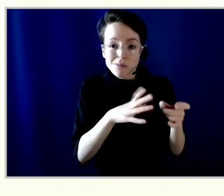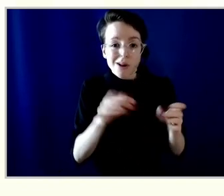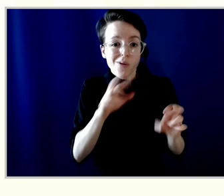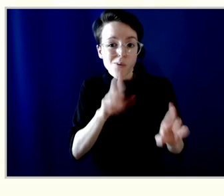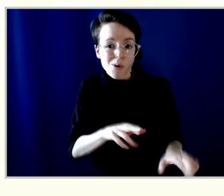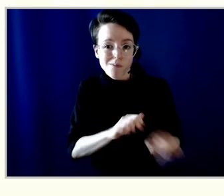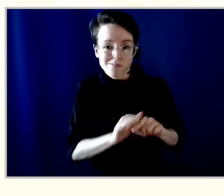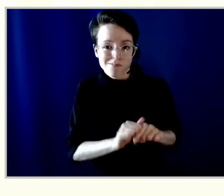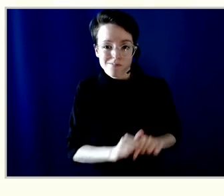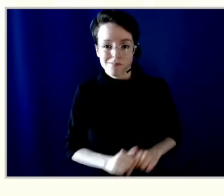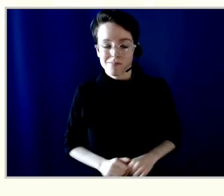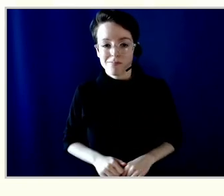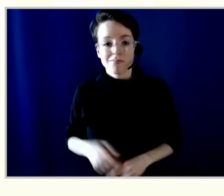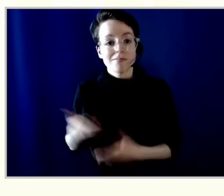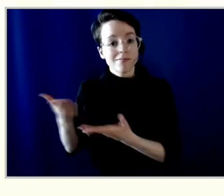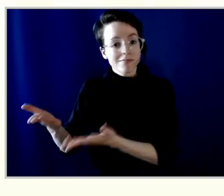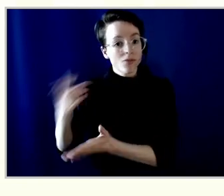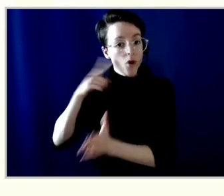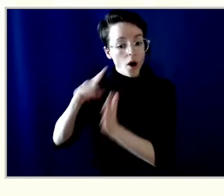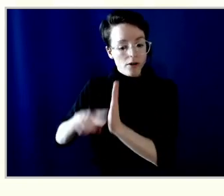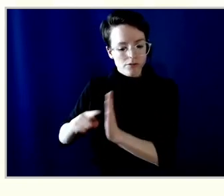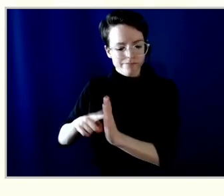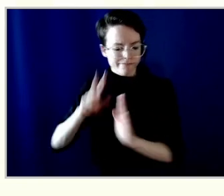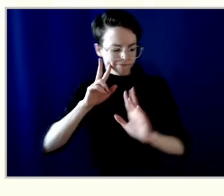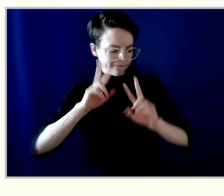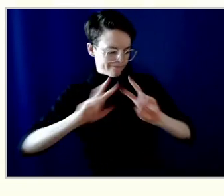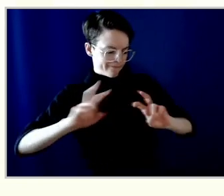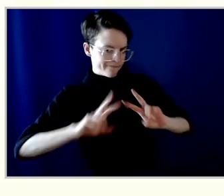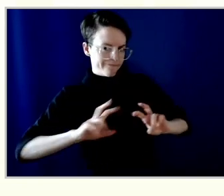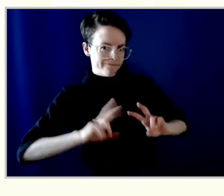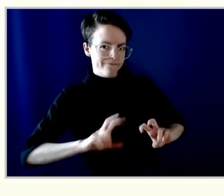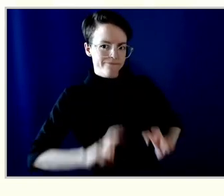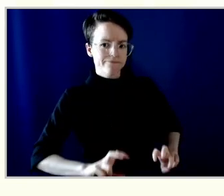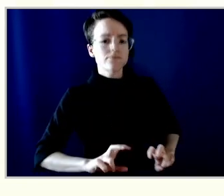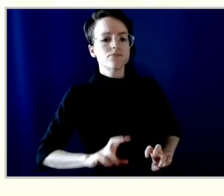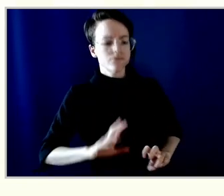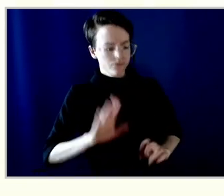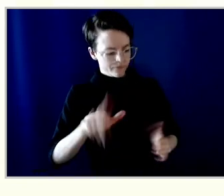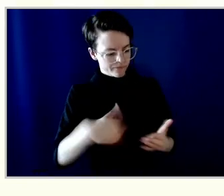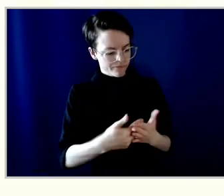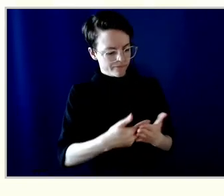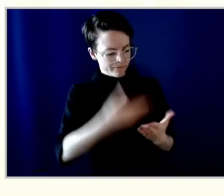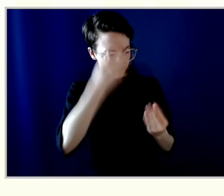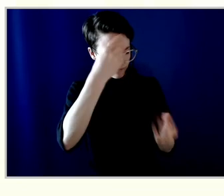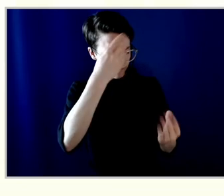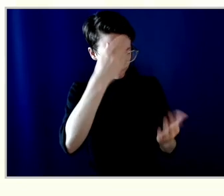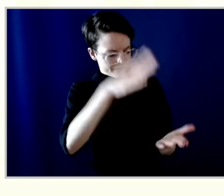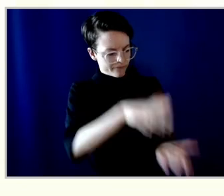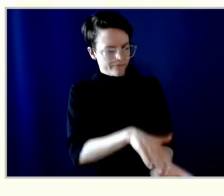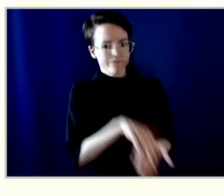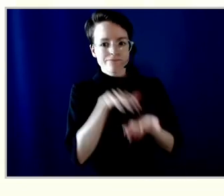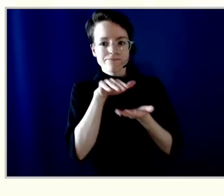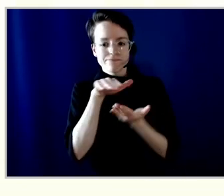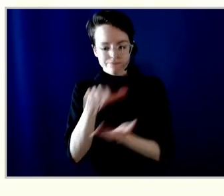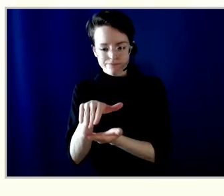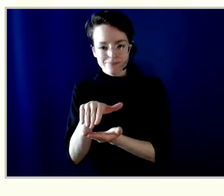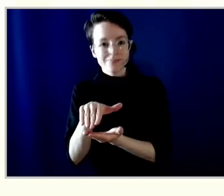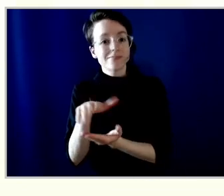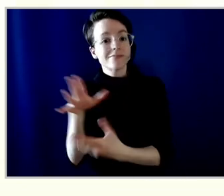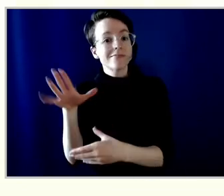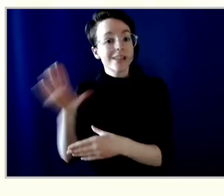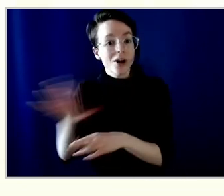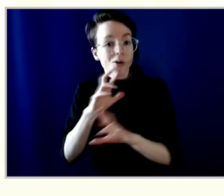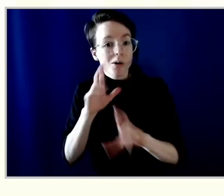auditor's report over the 2021 consolidated financial statements is included in the 2021 annual report